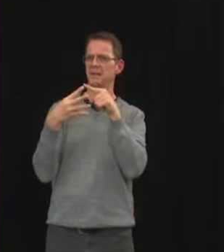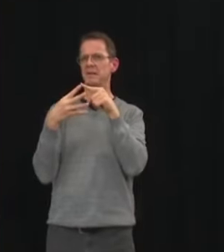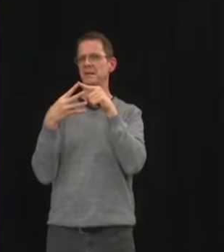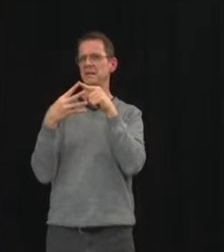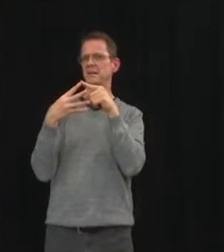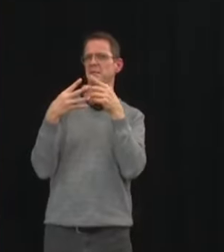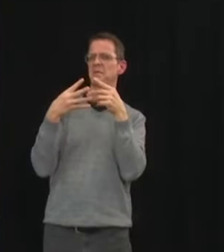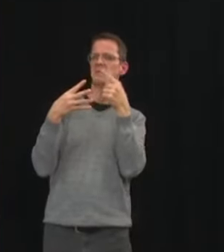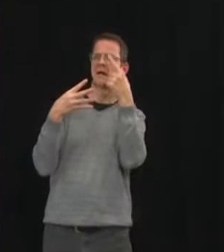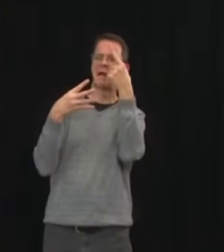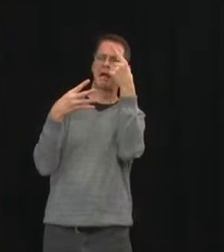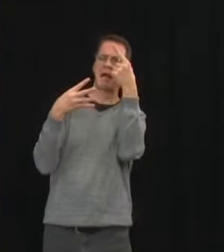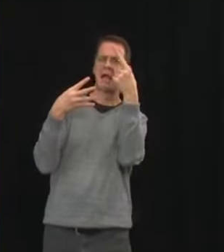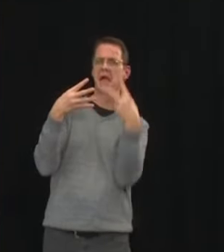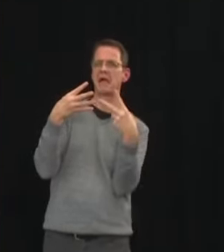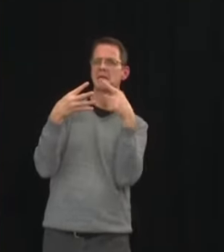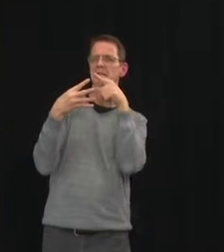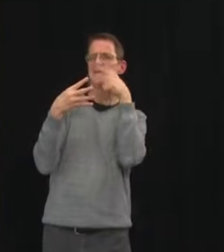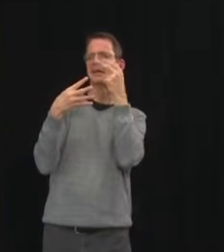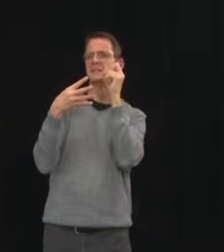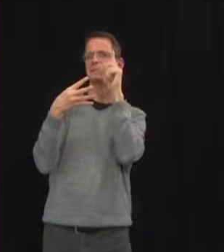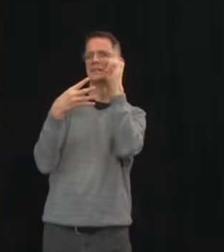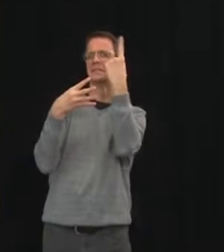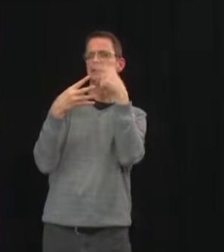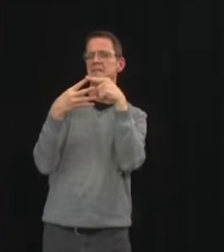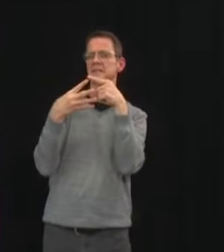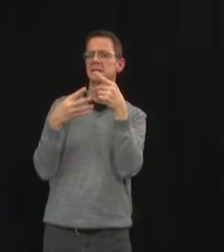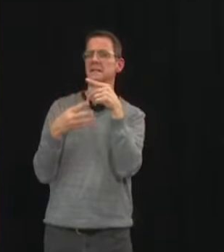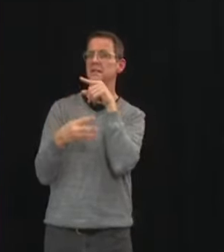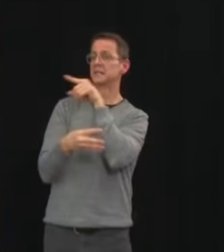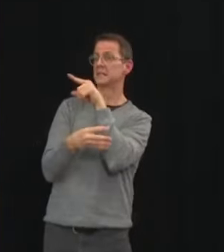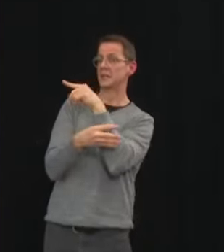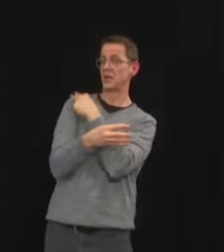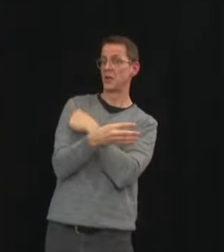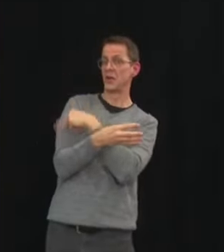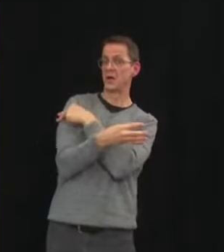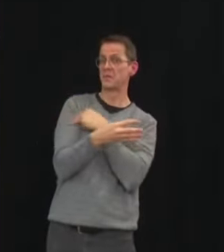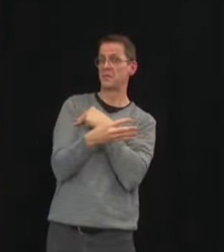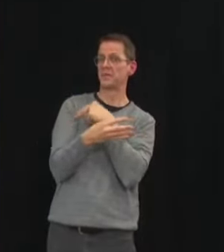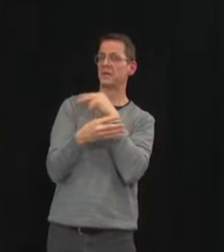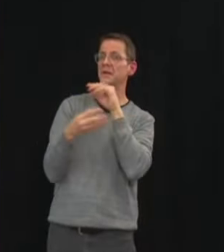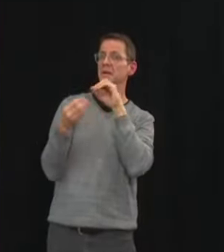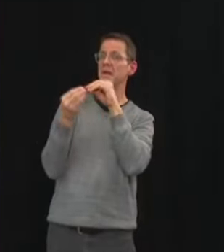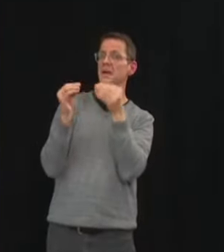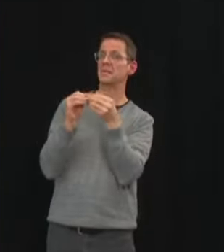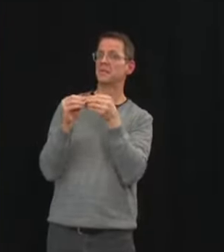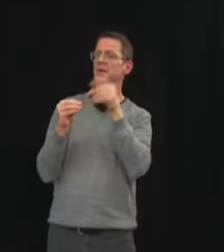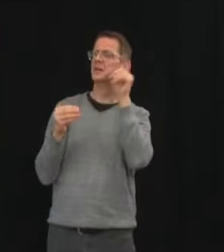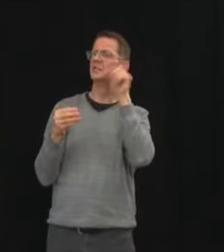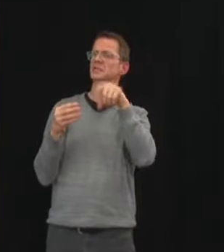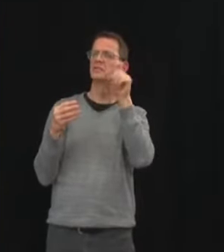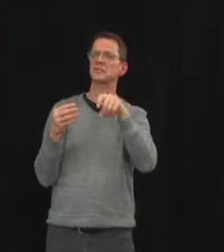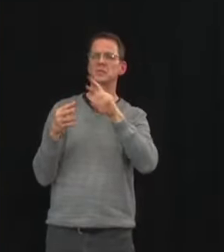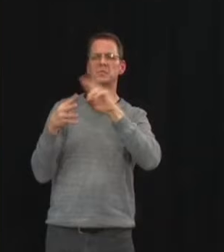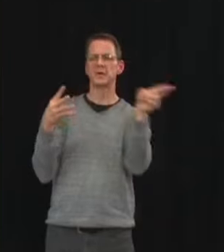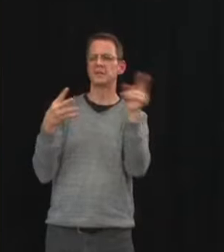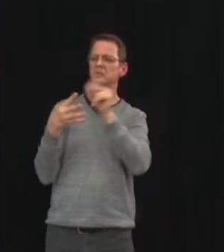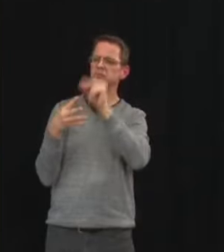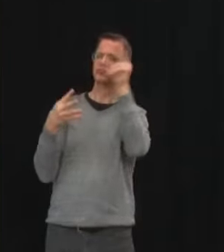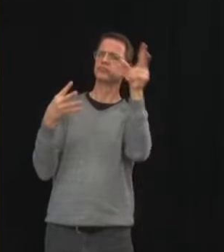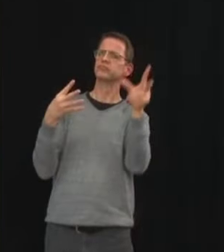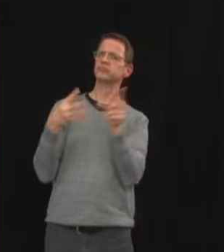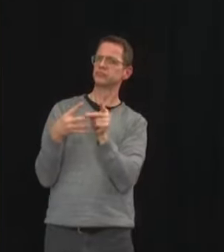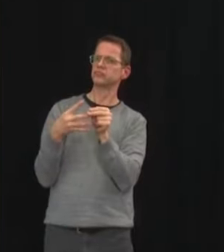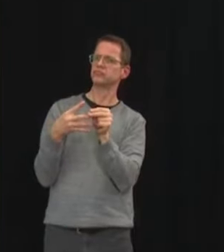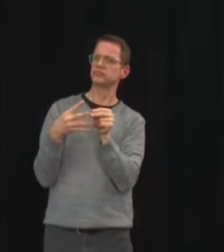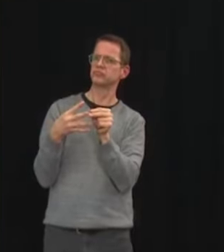explain and and they're going to hear all about our values and this and that and the next thing but you told them to be very focused on